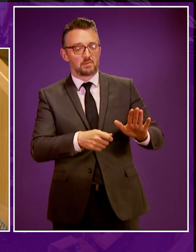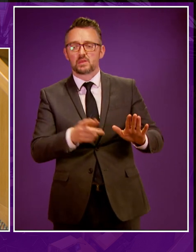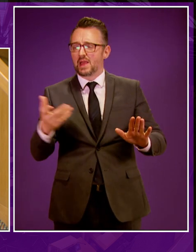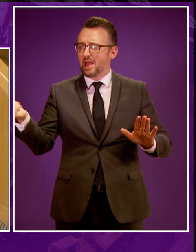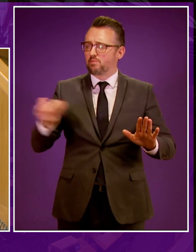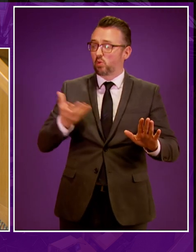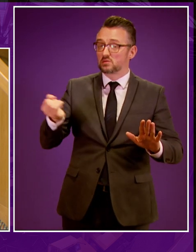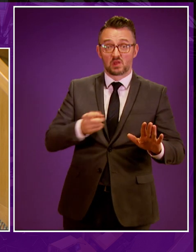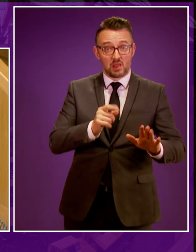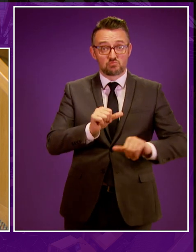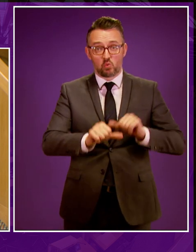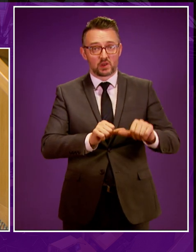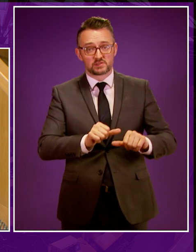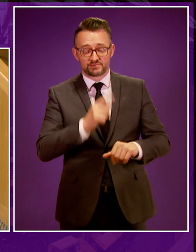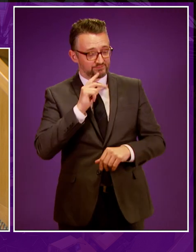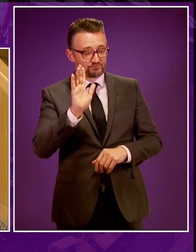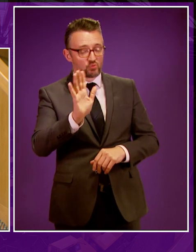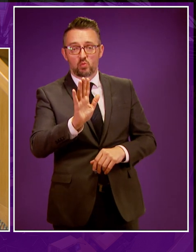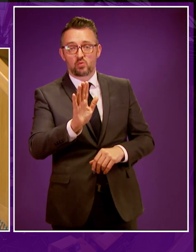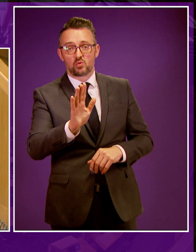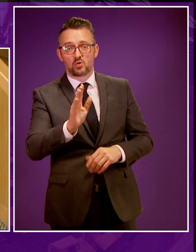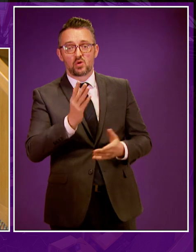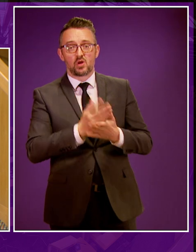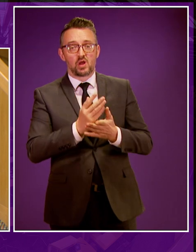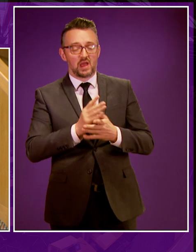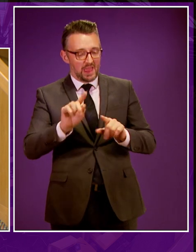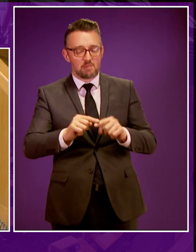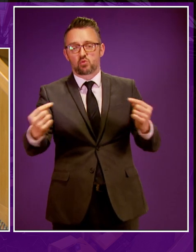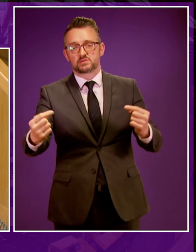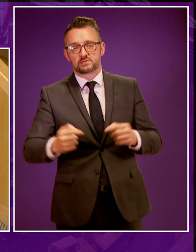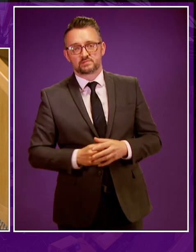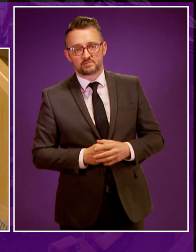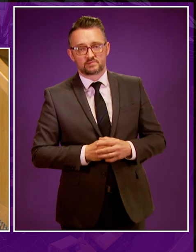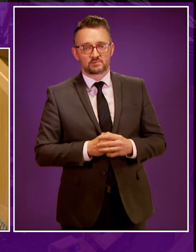elsewhere? No, Presiding Officer, it's just sheer hypocrisy.